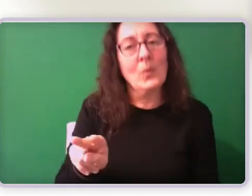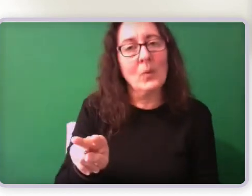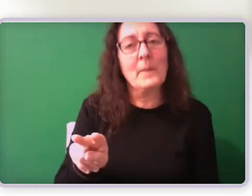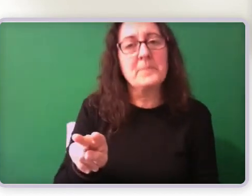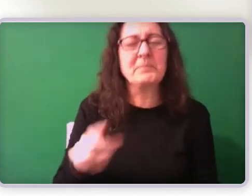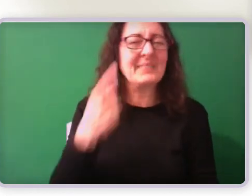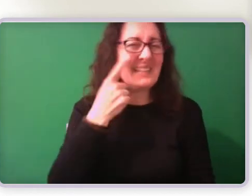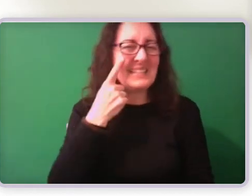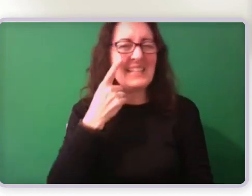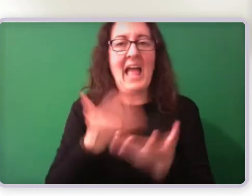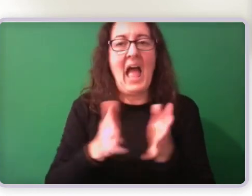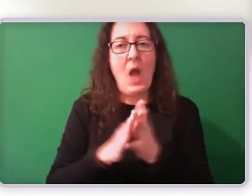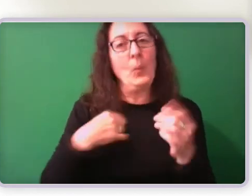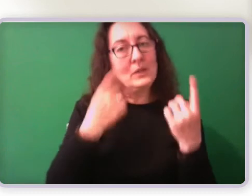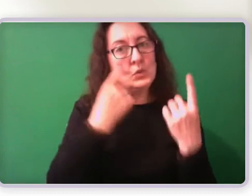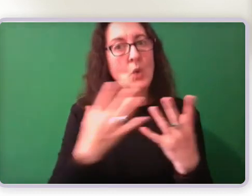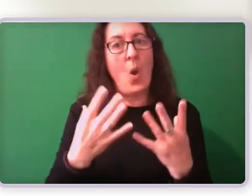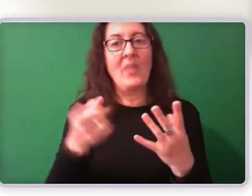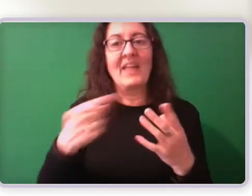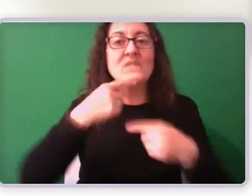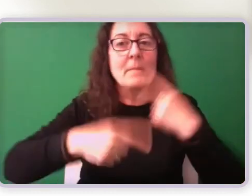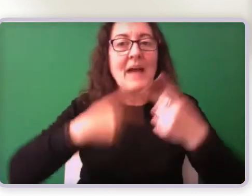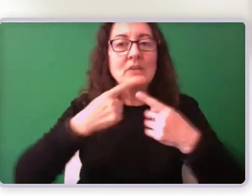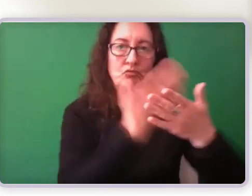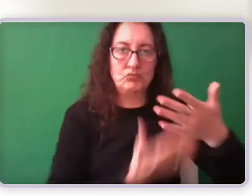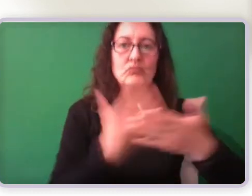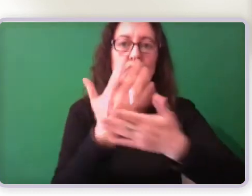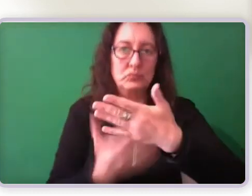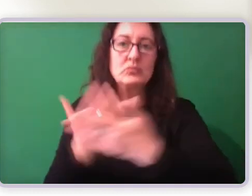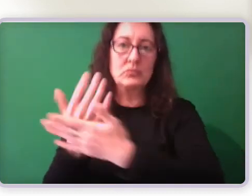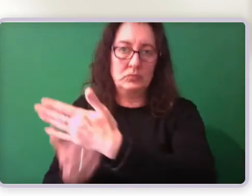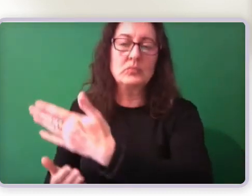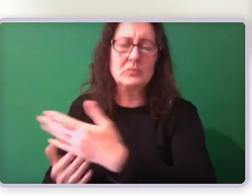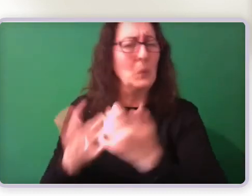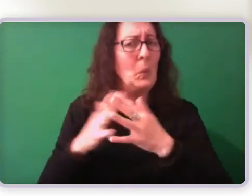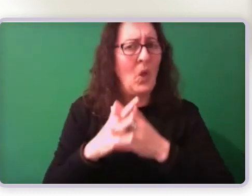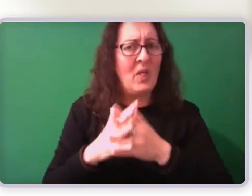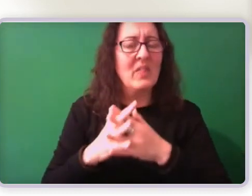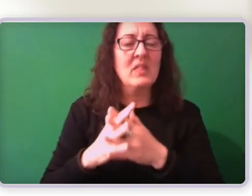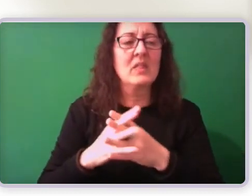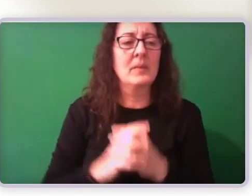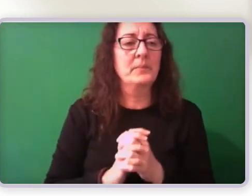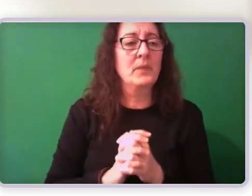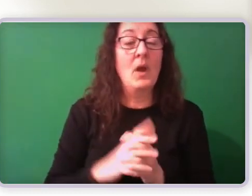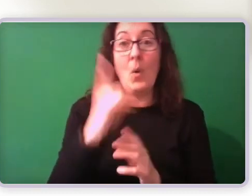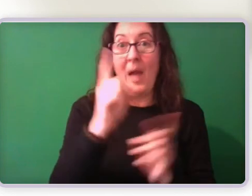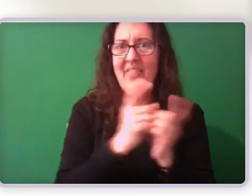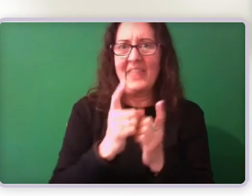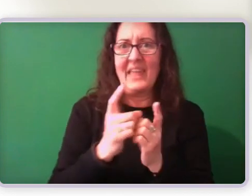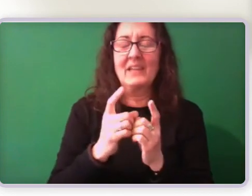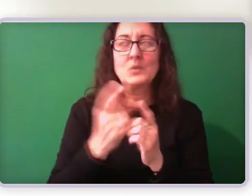laid out the information. And one thing I will note is that we have, sorry, I should give some background here.